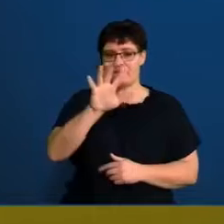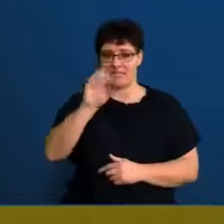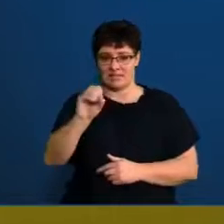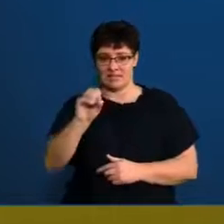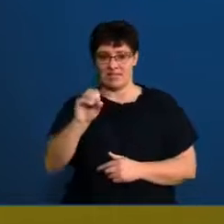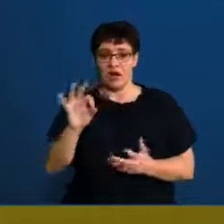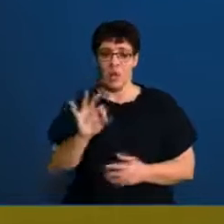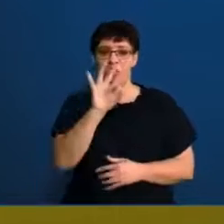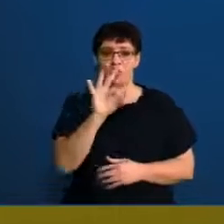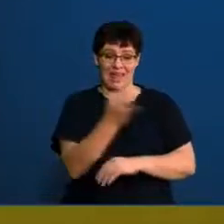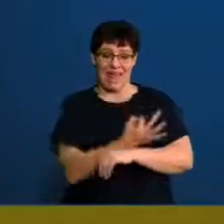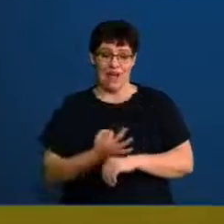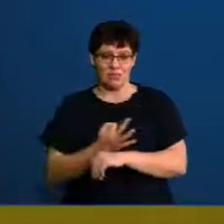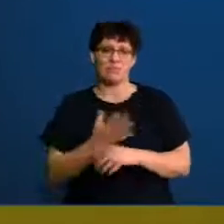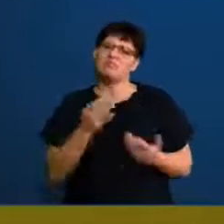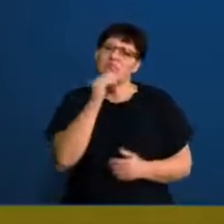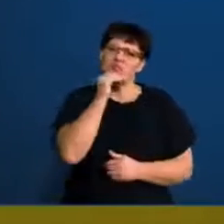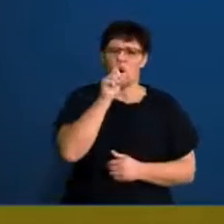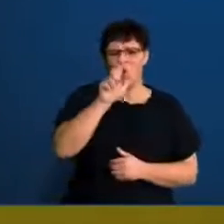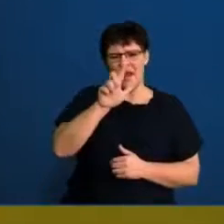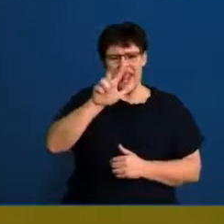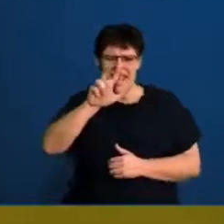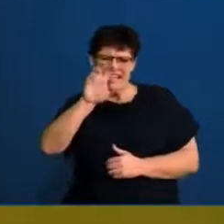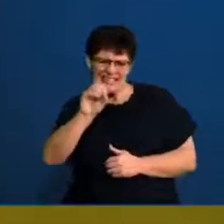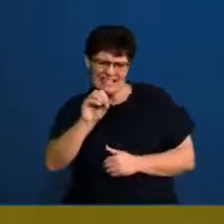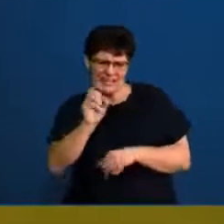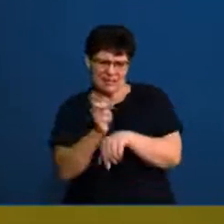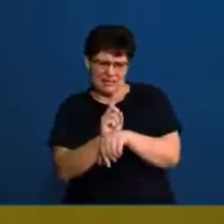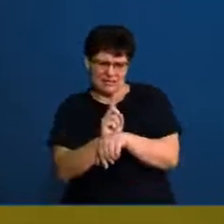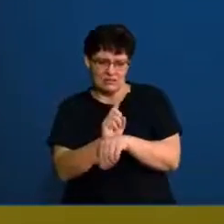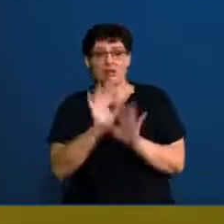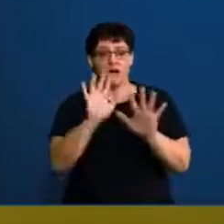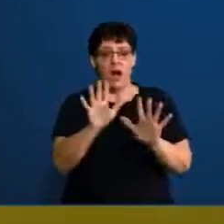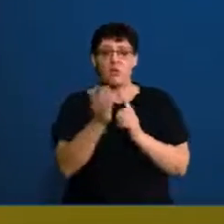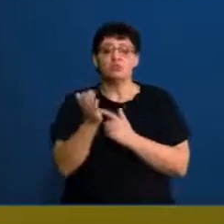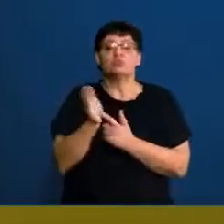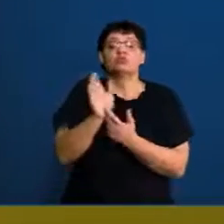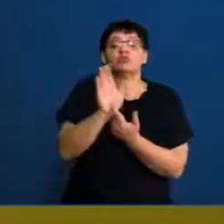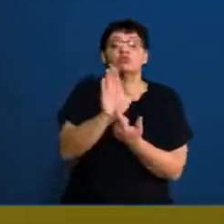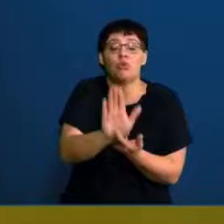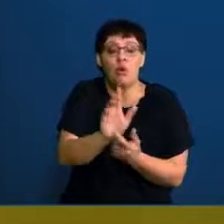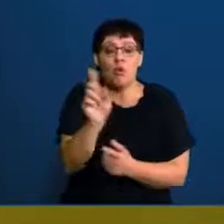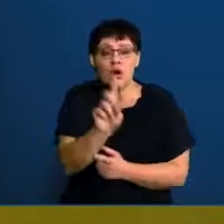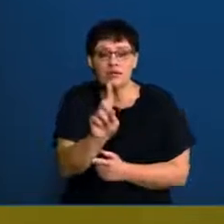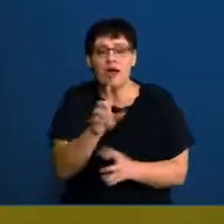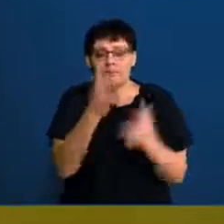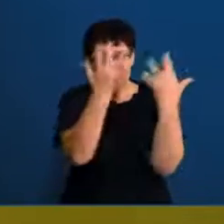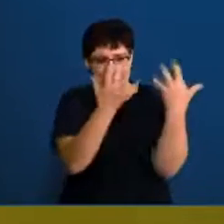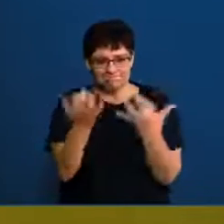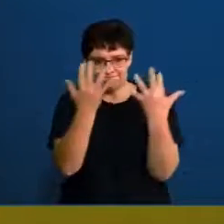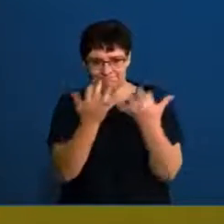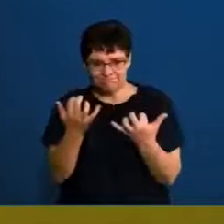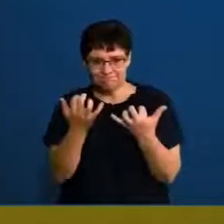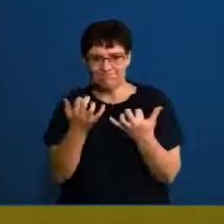or 180 minutes. Now I'm going to take a pause right now and I want to actually show you how to work out how